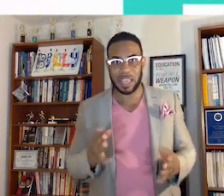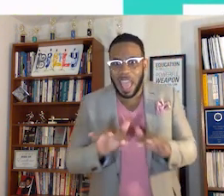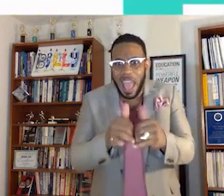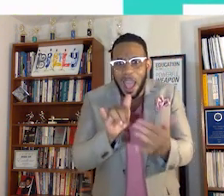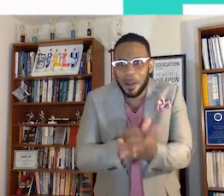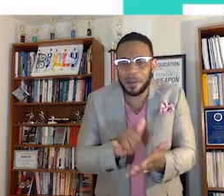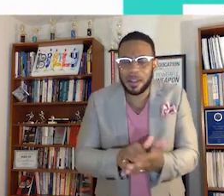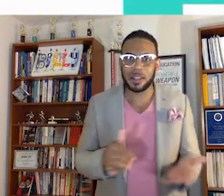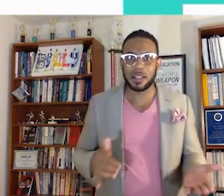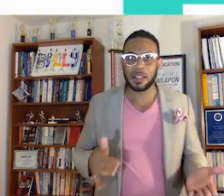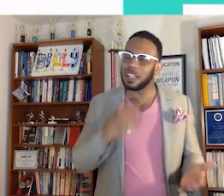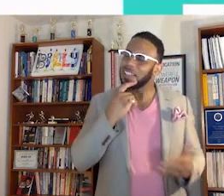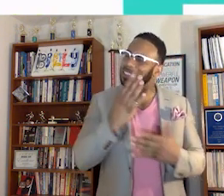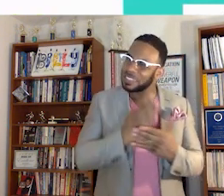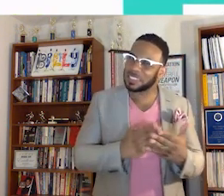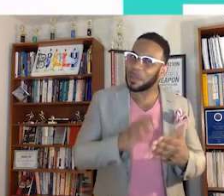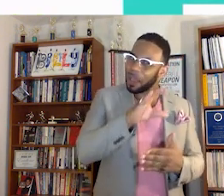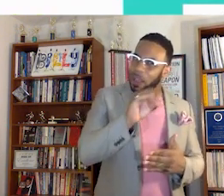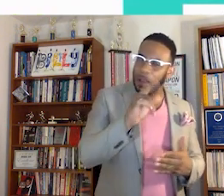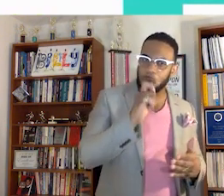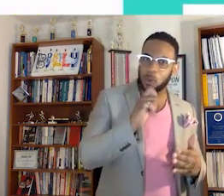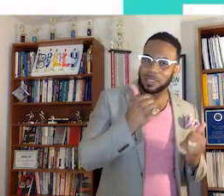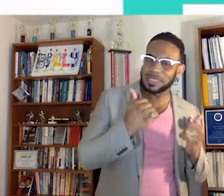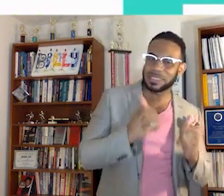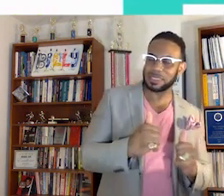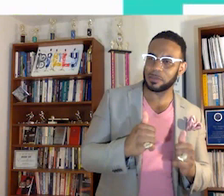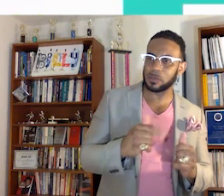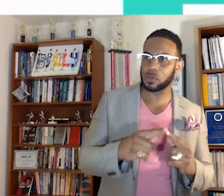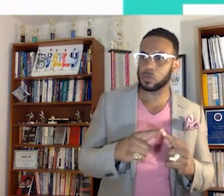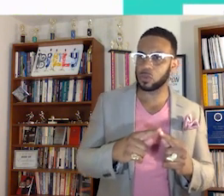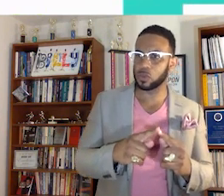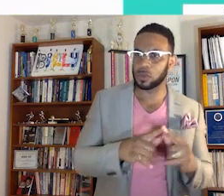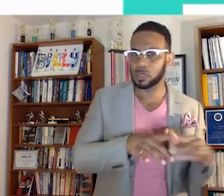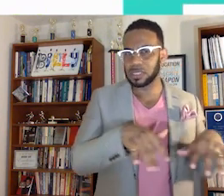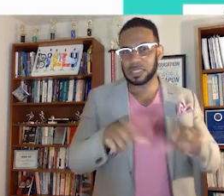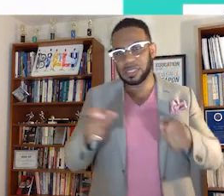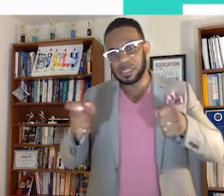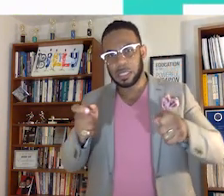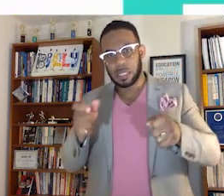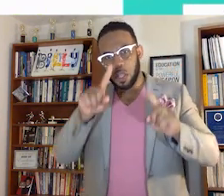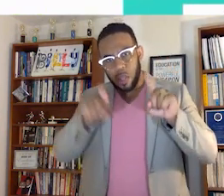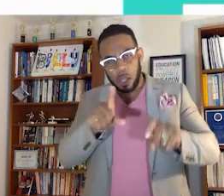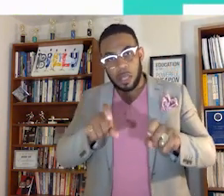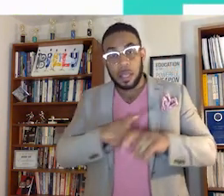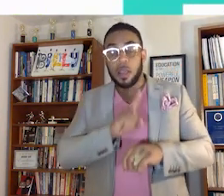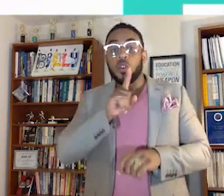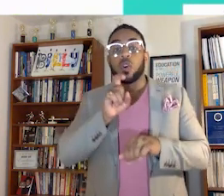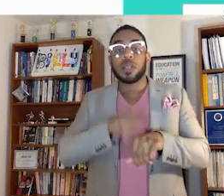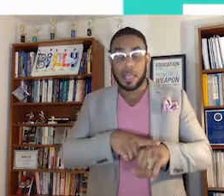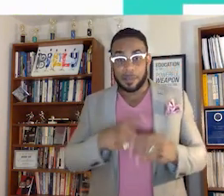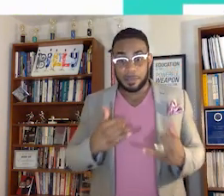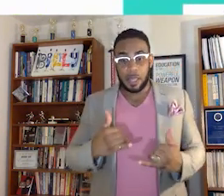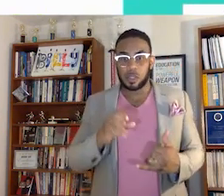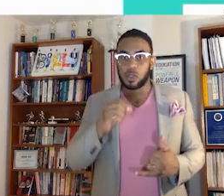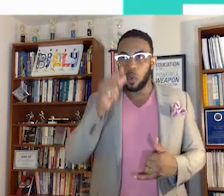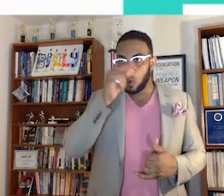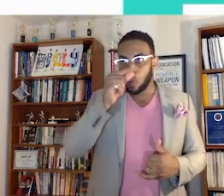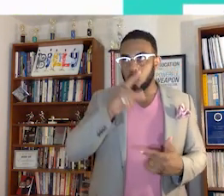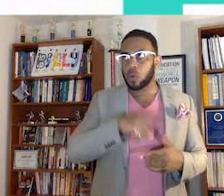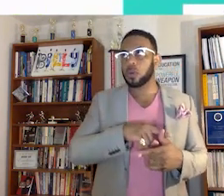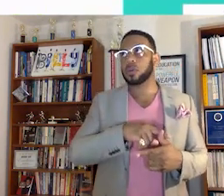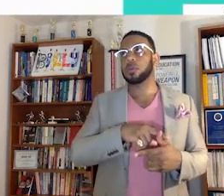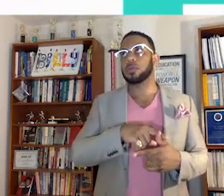And there are some companies who are attempting to tackle these these questions in real time. So Google